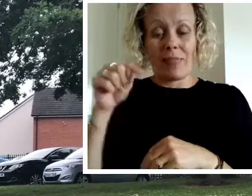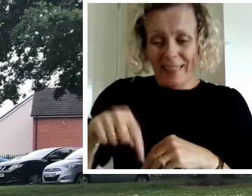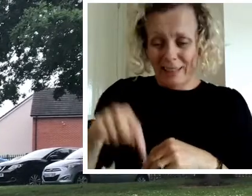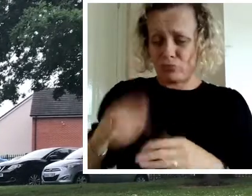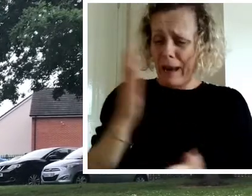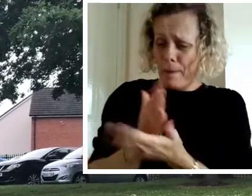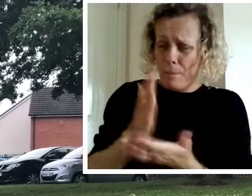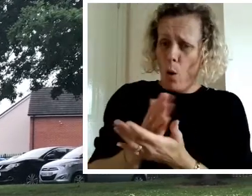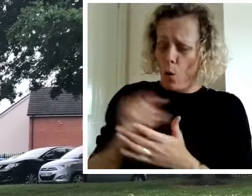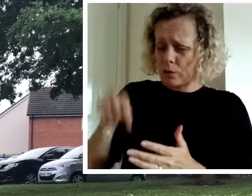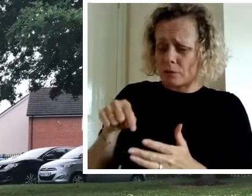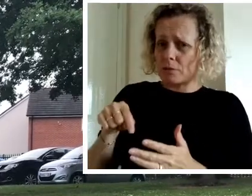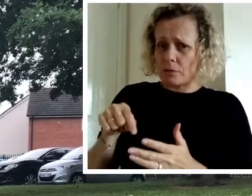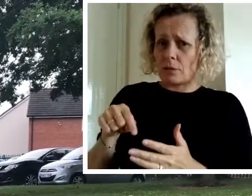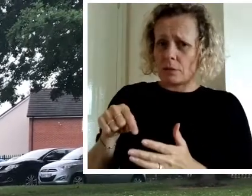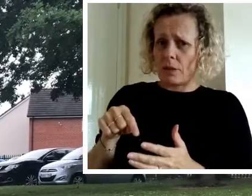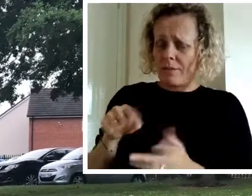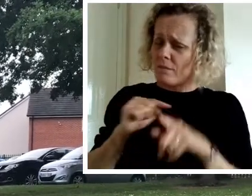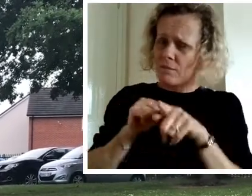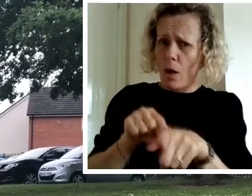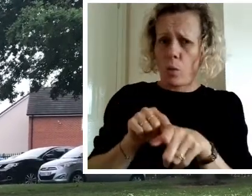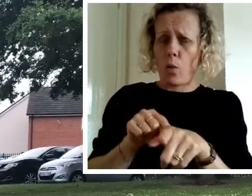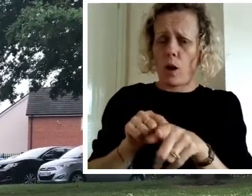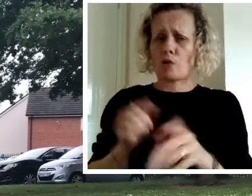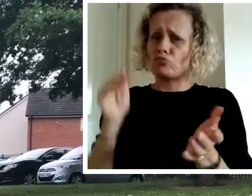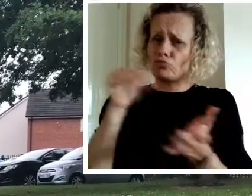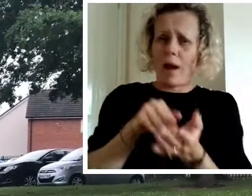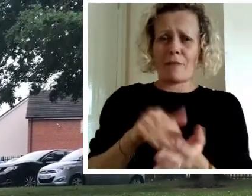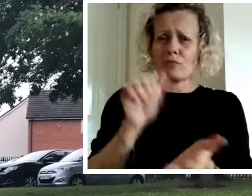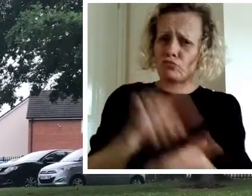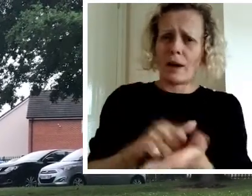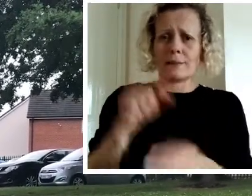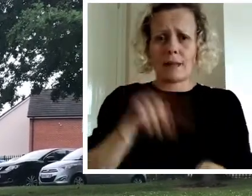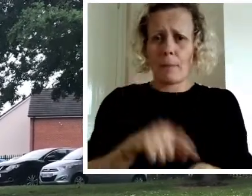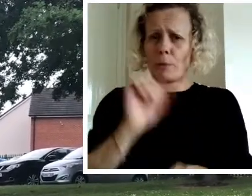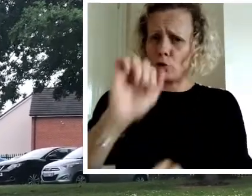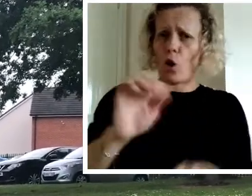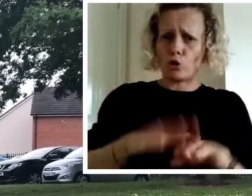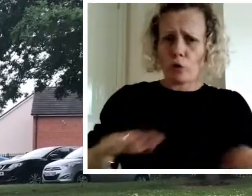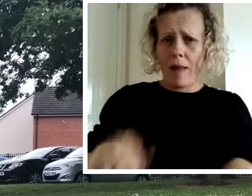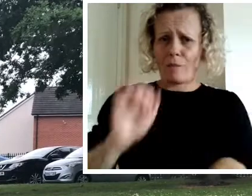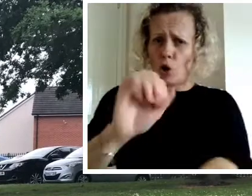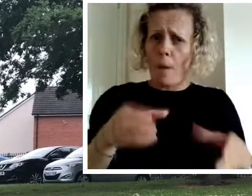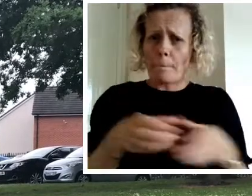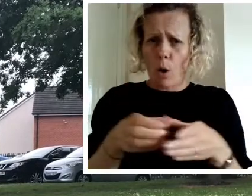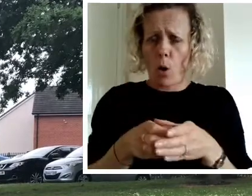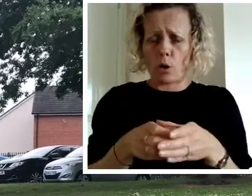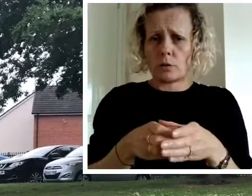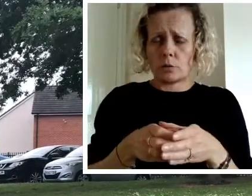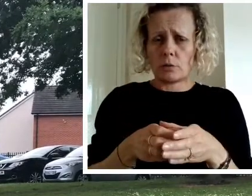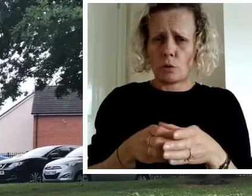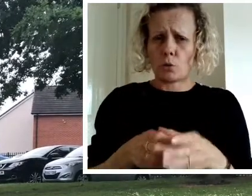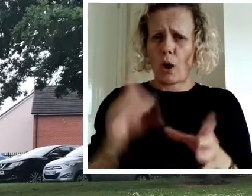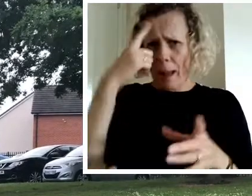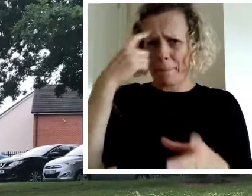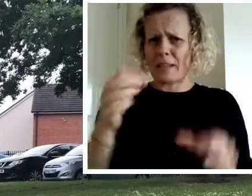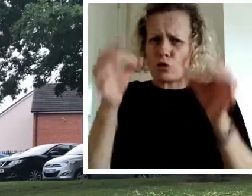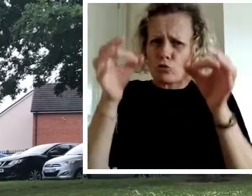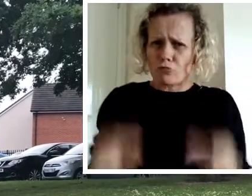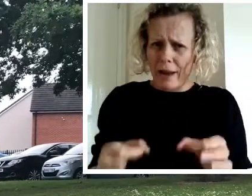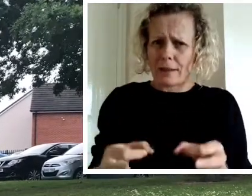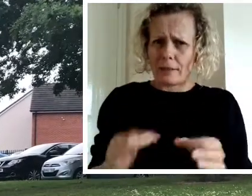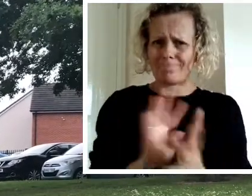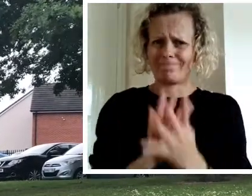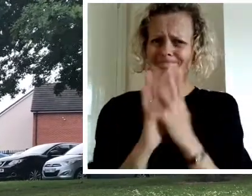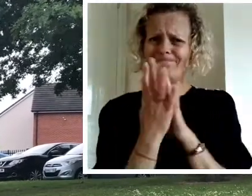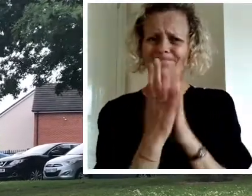is another pinch point. This is why it's really really important that you arrive on time with your child for your pod so